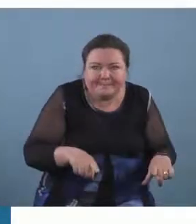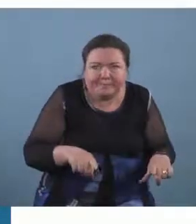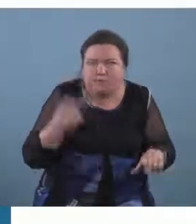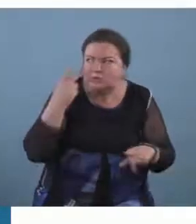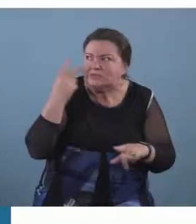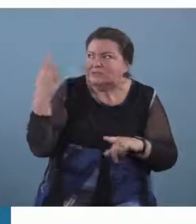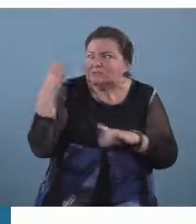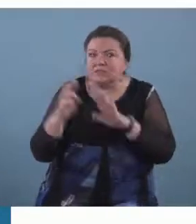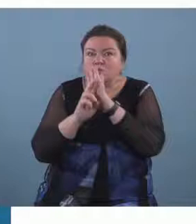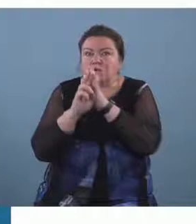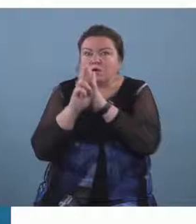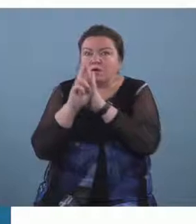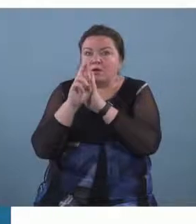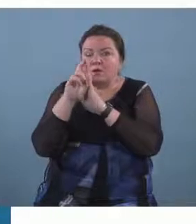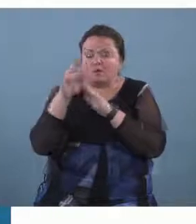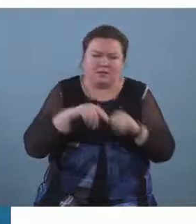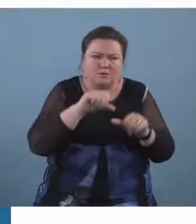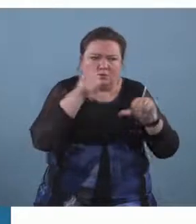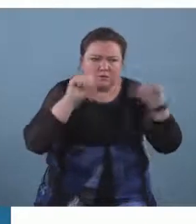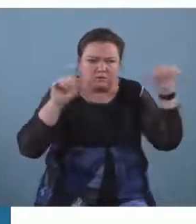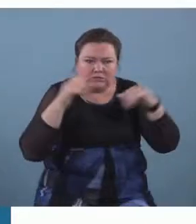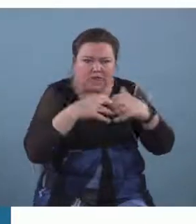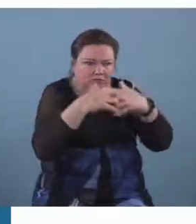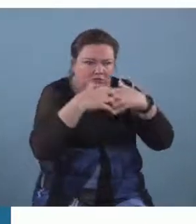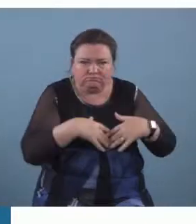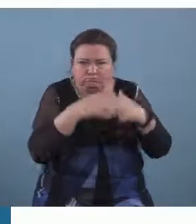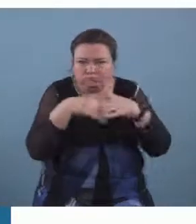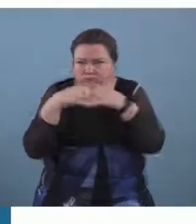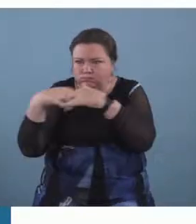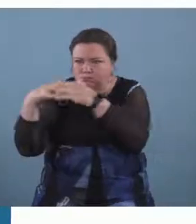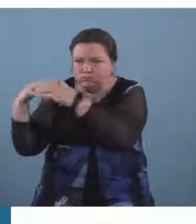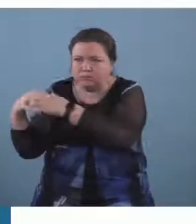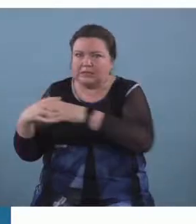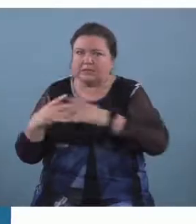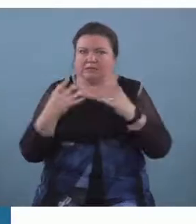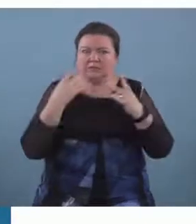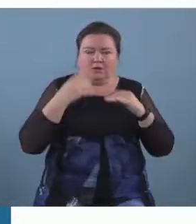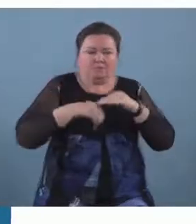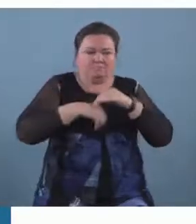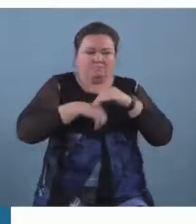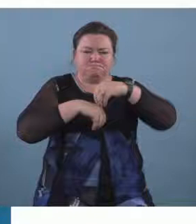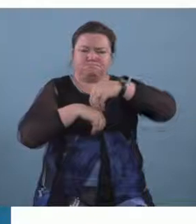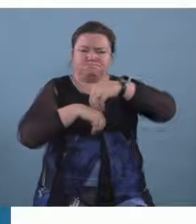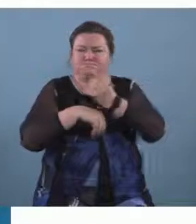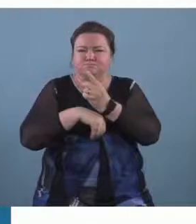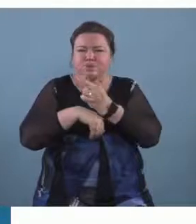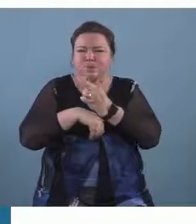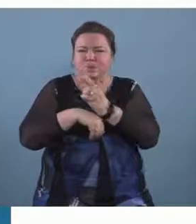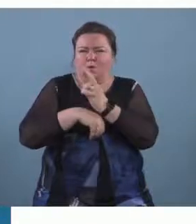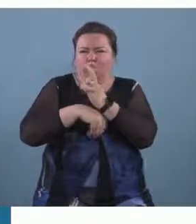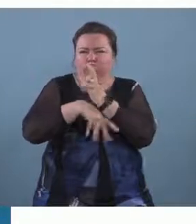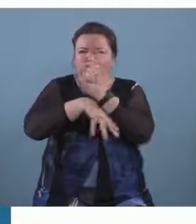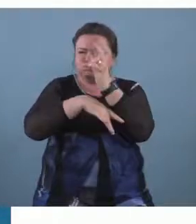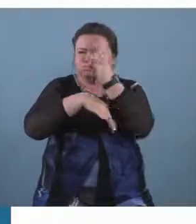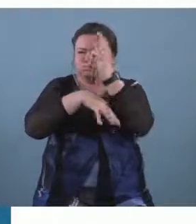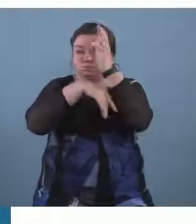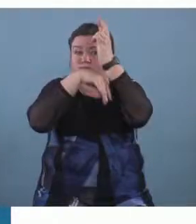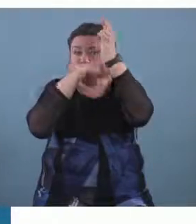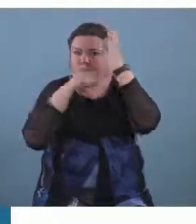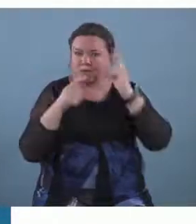encouraging